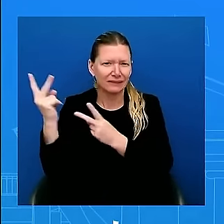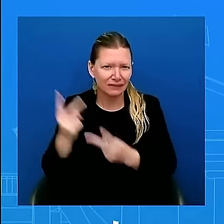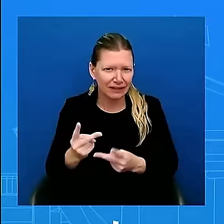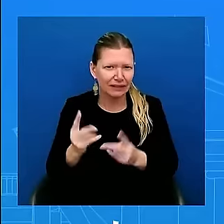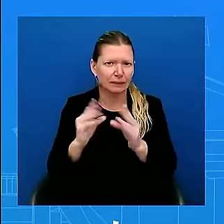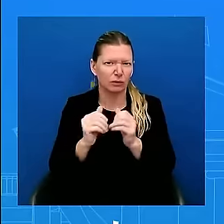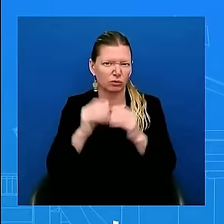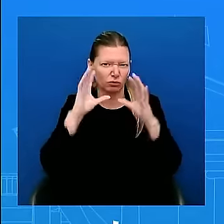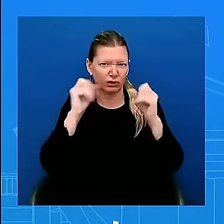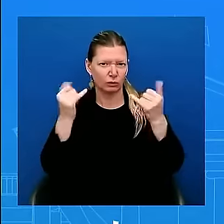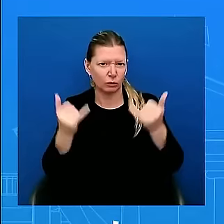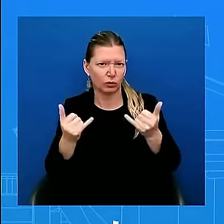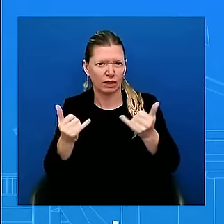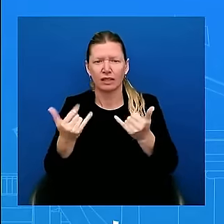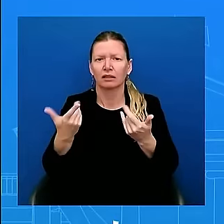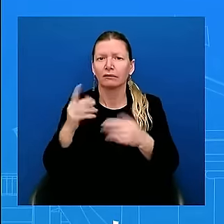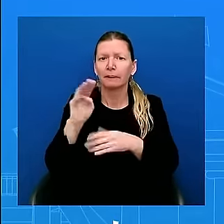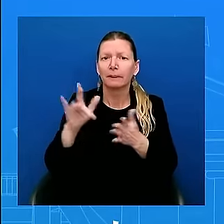Afternoon, everybody.